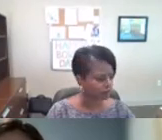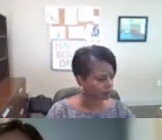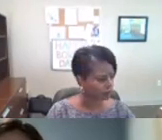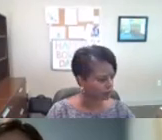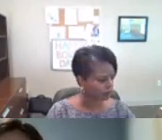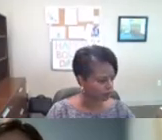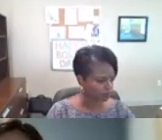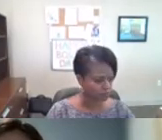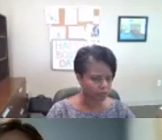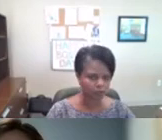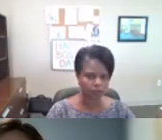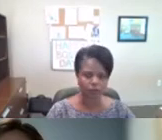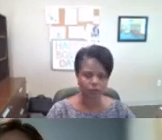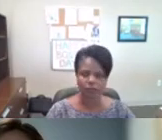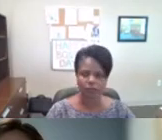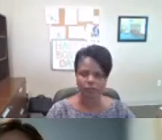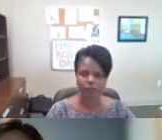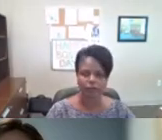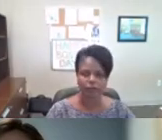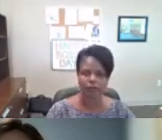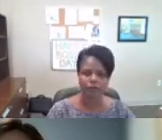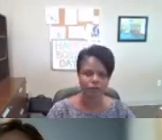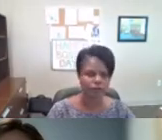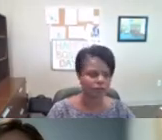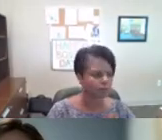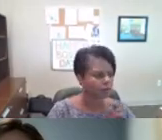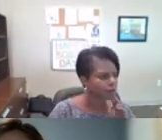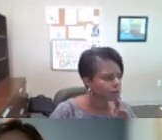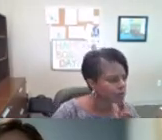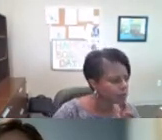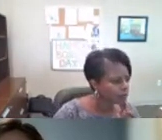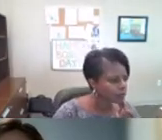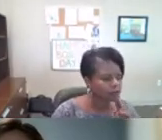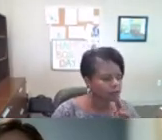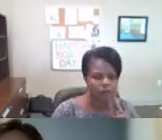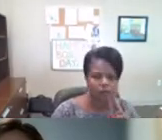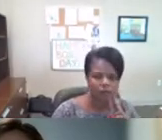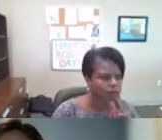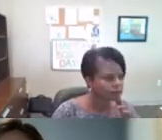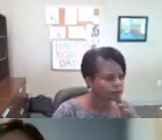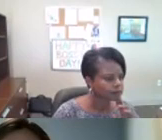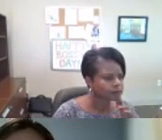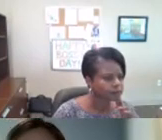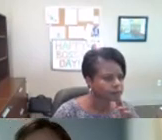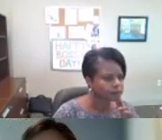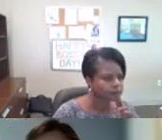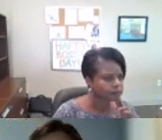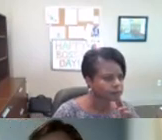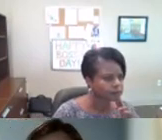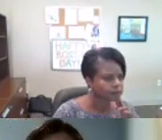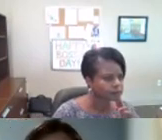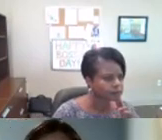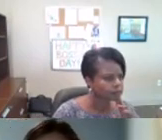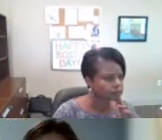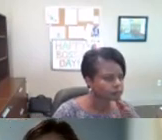unmute microphones ask questions share comments uh this will be not your